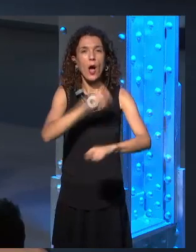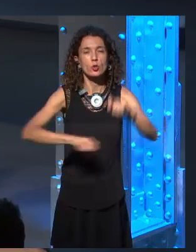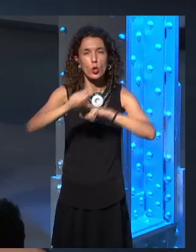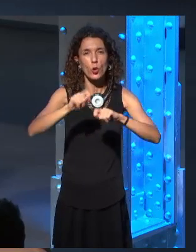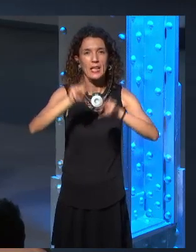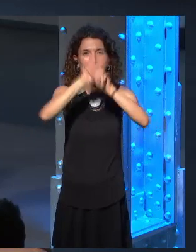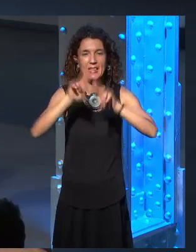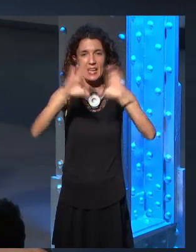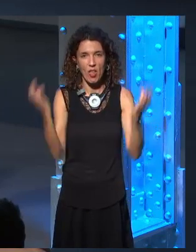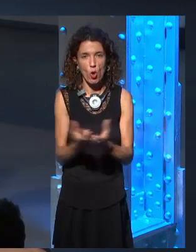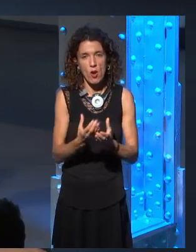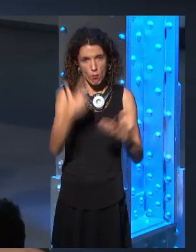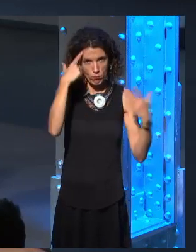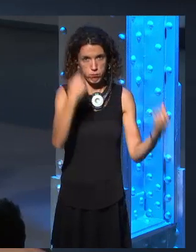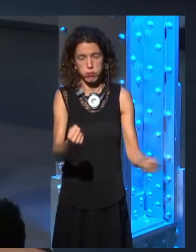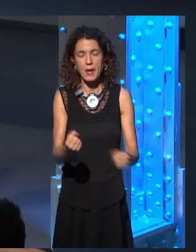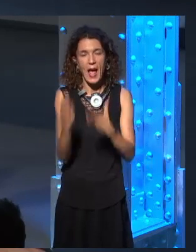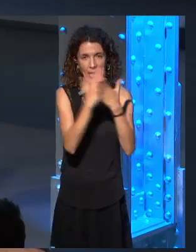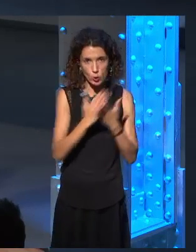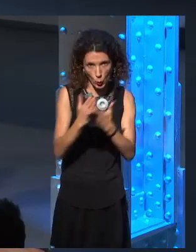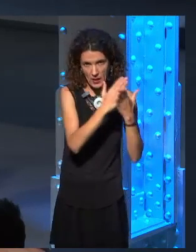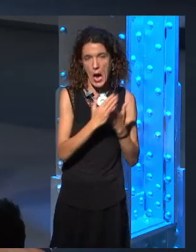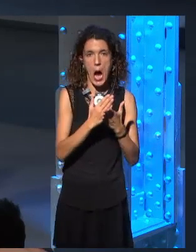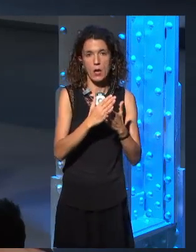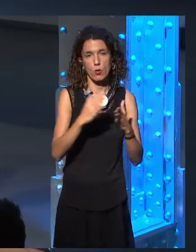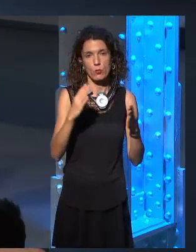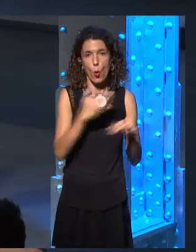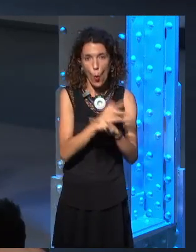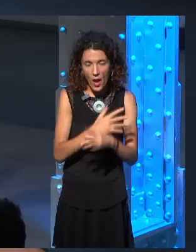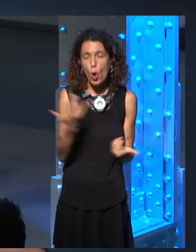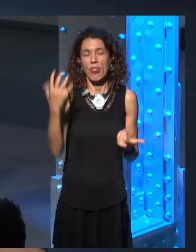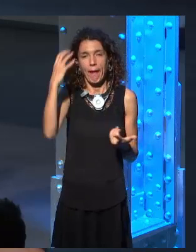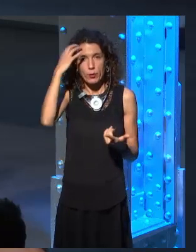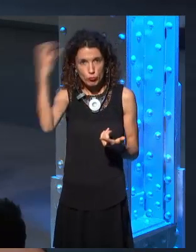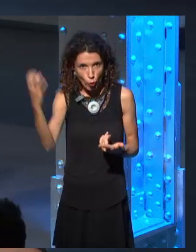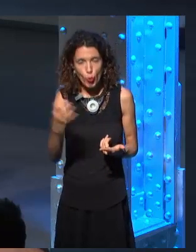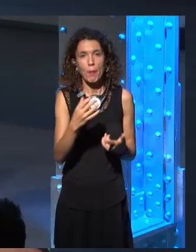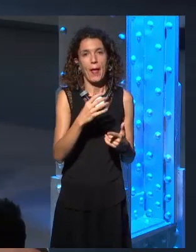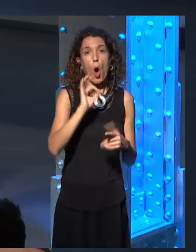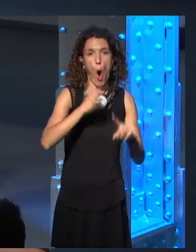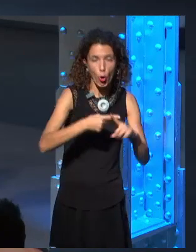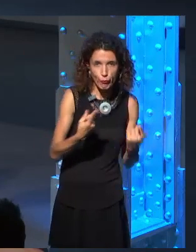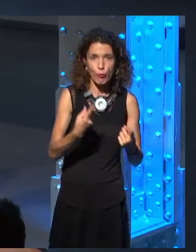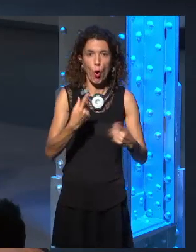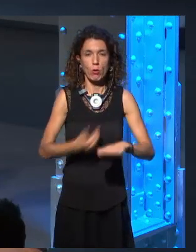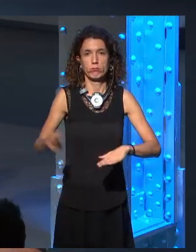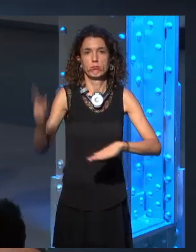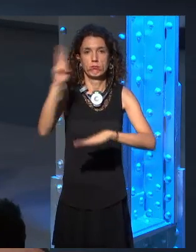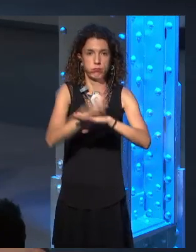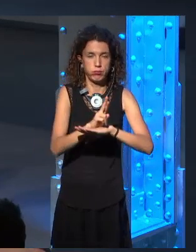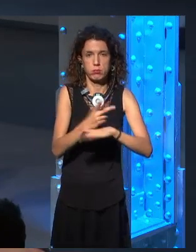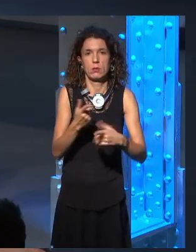studying his work. You know, we're talking professors in Oxford and the United States and elsewhere who are interested in, and they think that